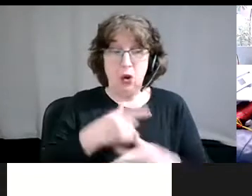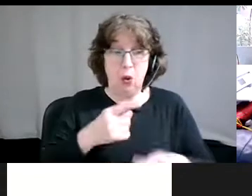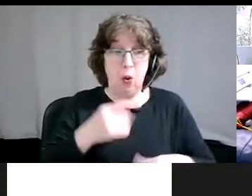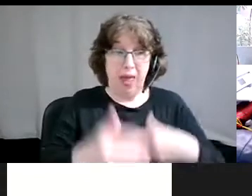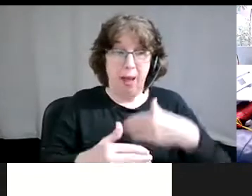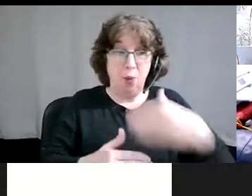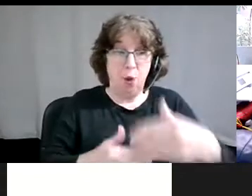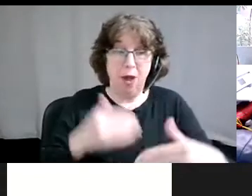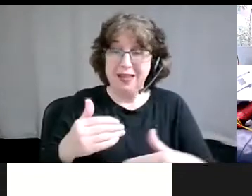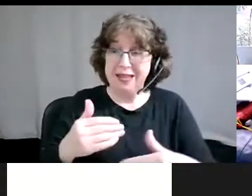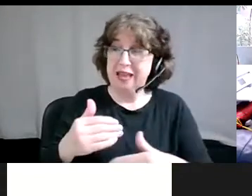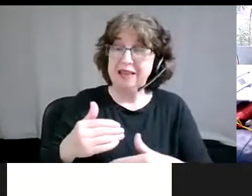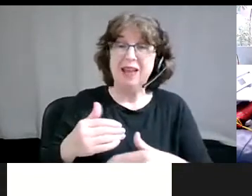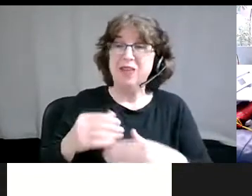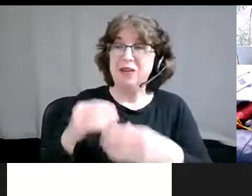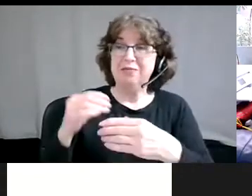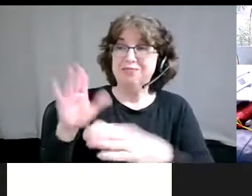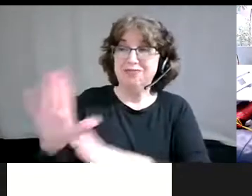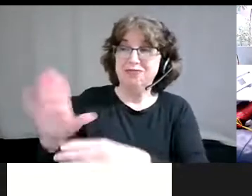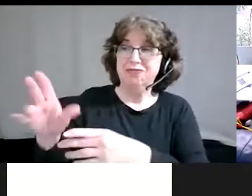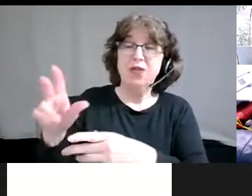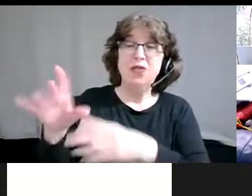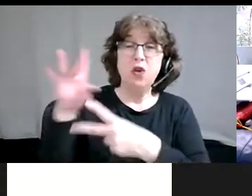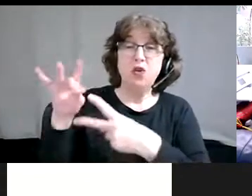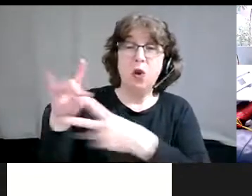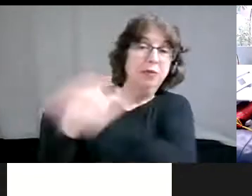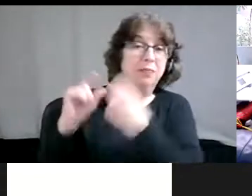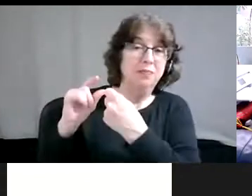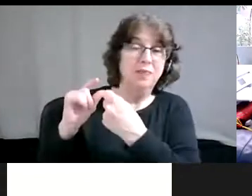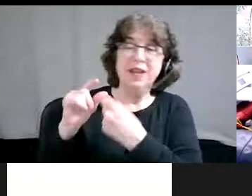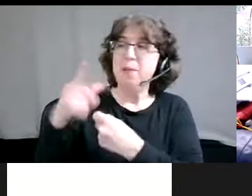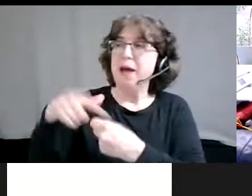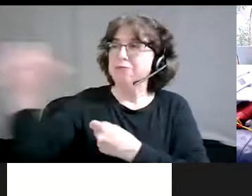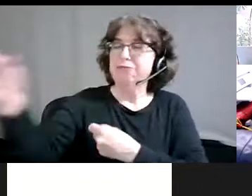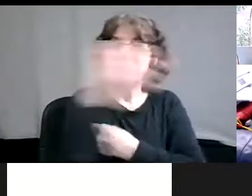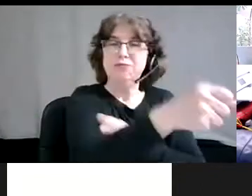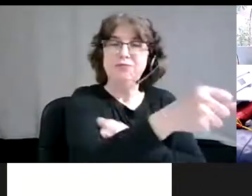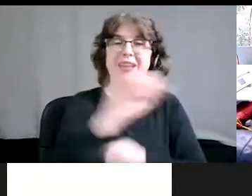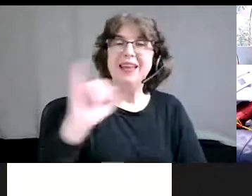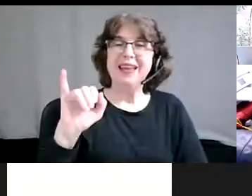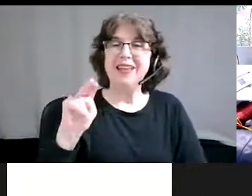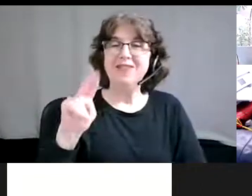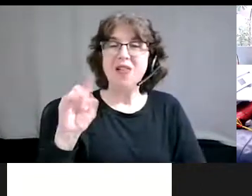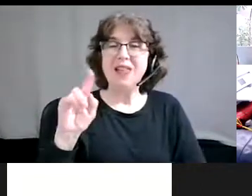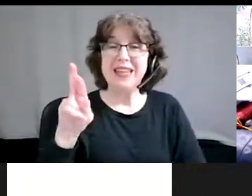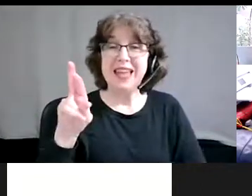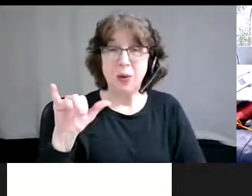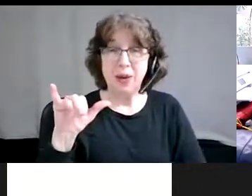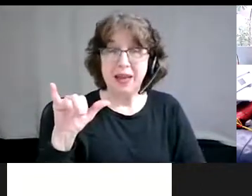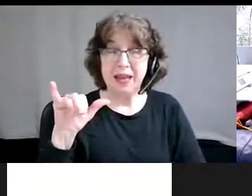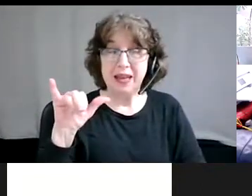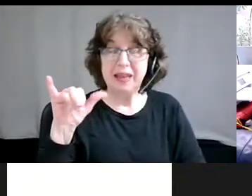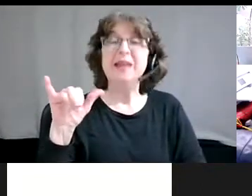institutionalization, there was a lot of harm and trauma done, as well as a paternalism and a feeling